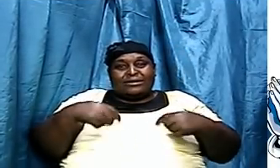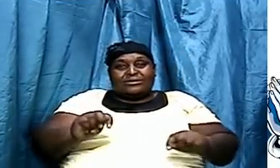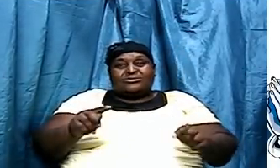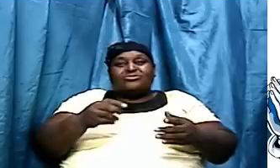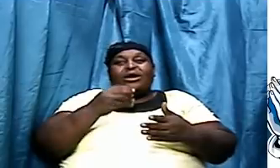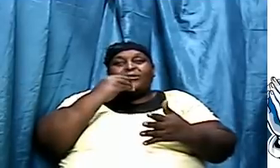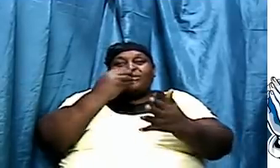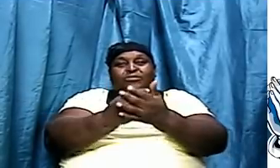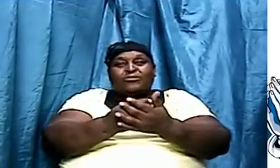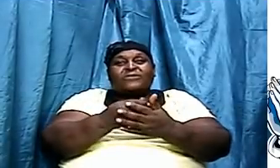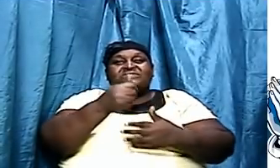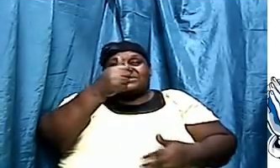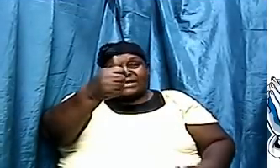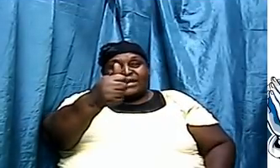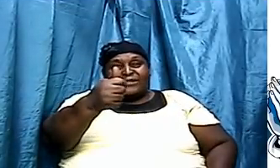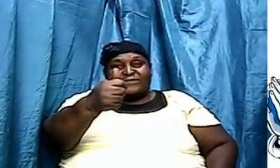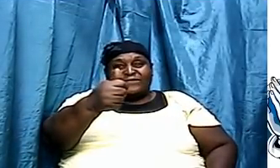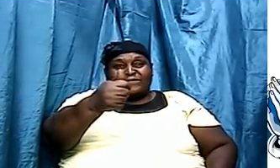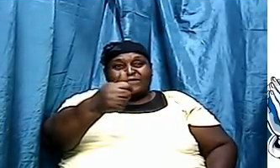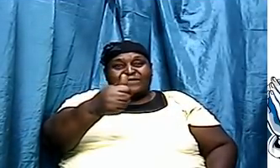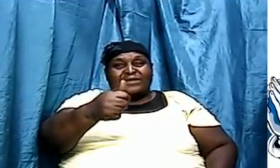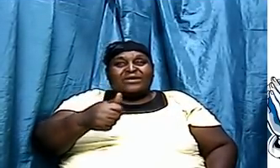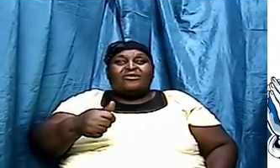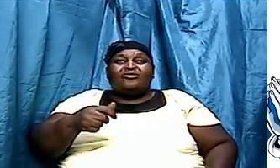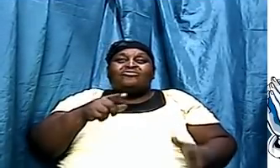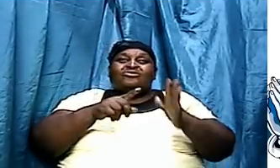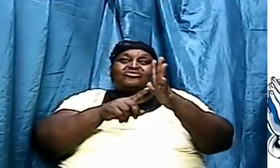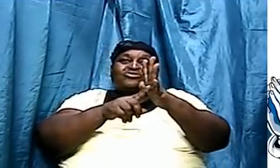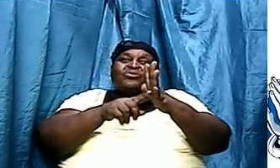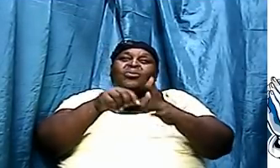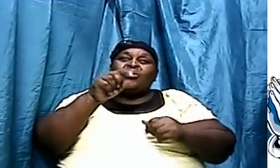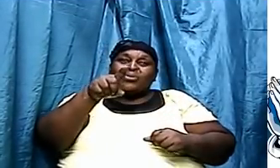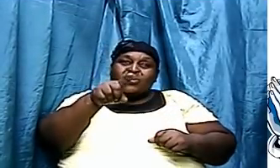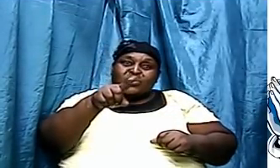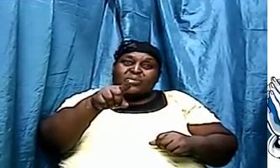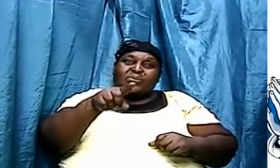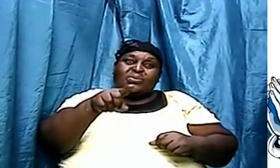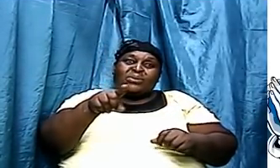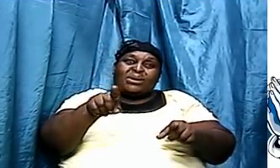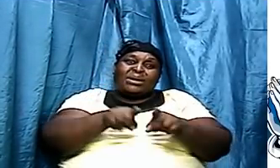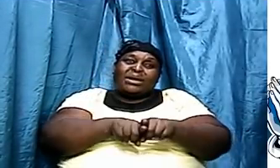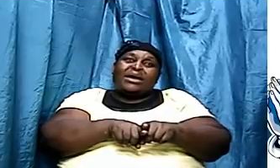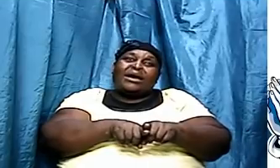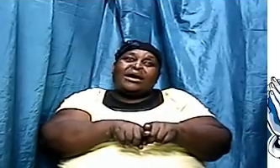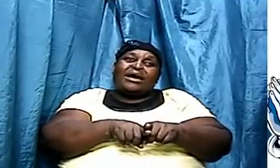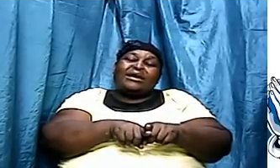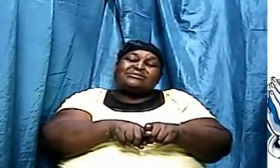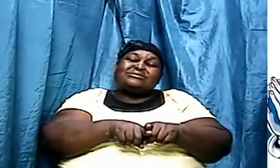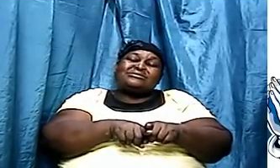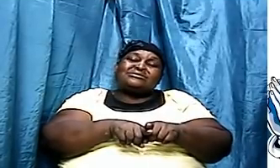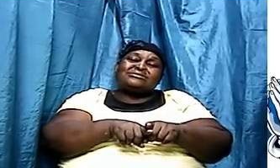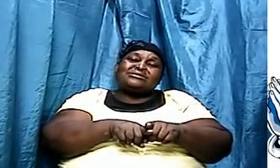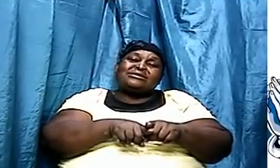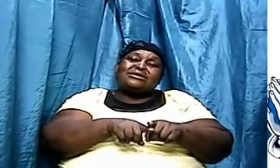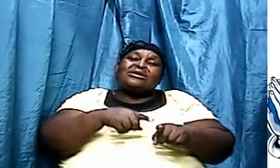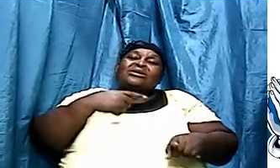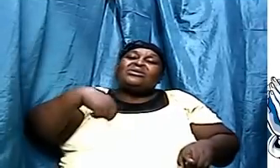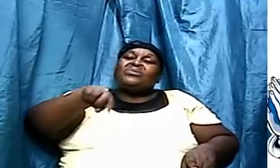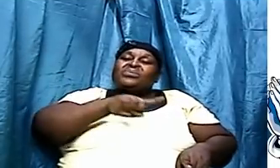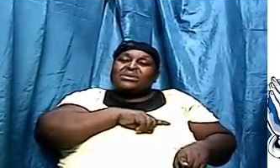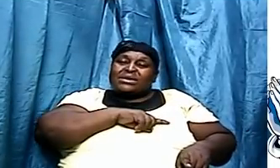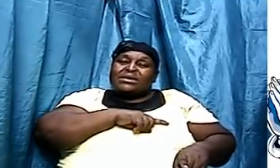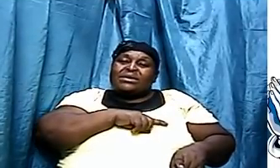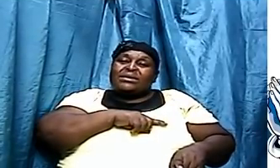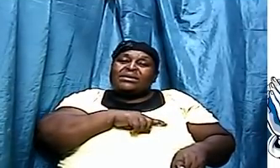but it just shows you that as we move on a lot of us as young ladies and you have to be careful that's why the Bible says